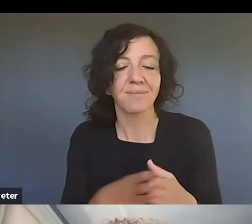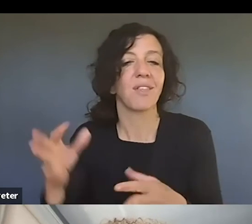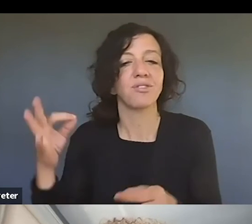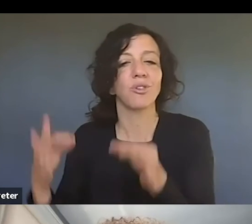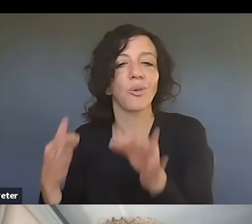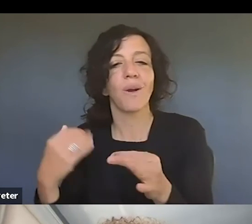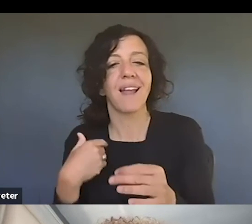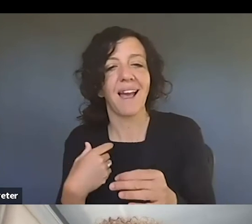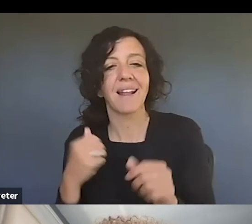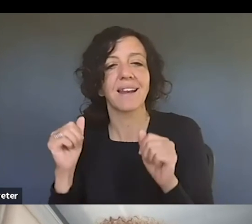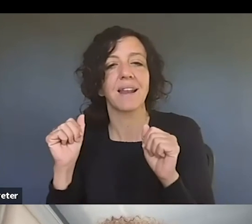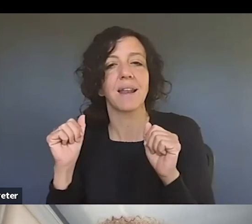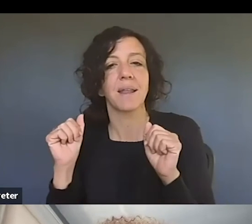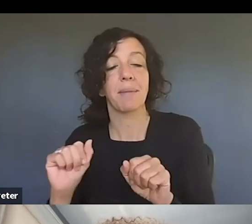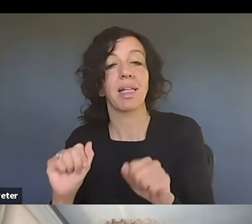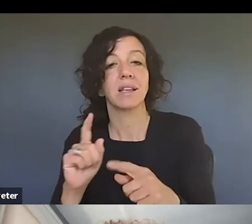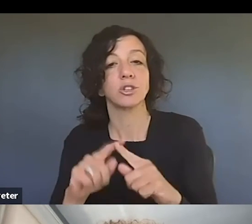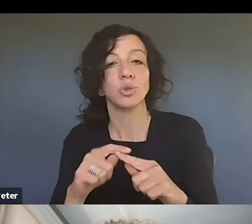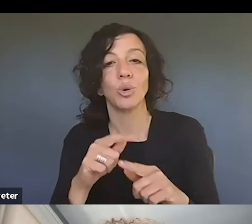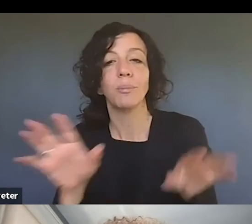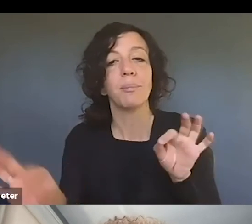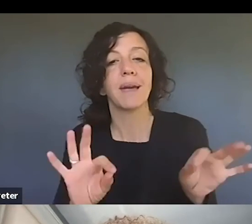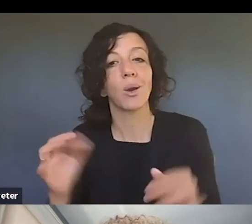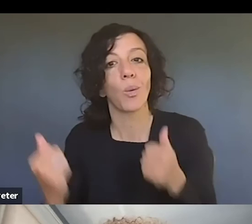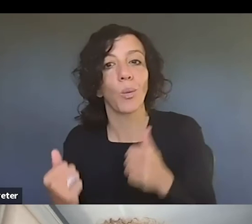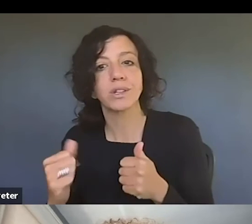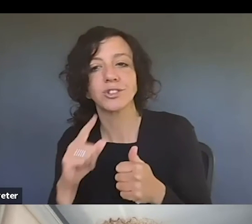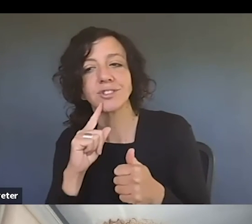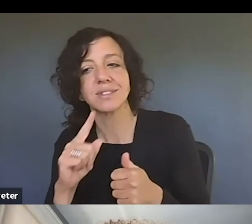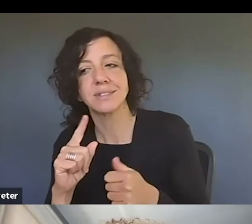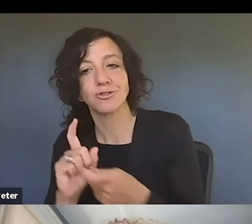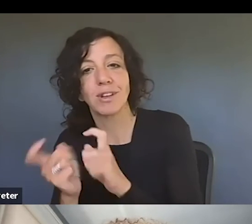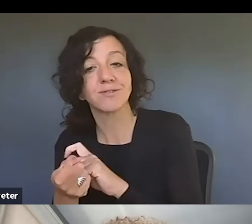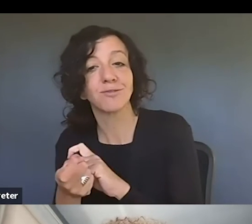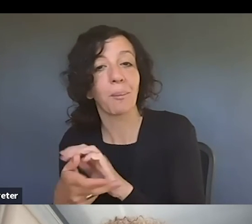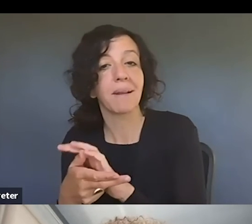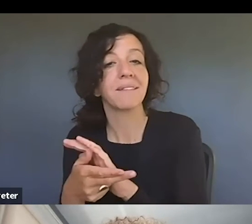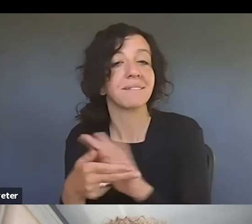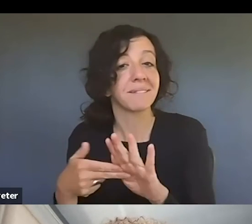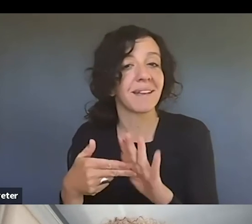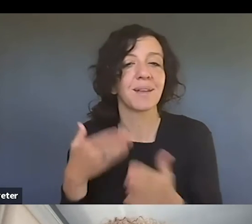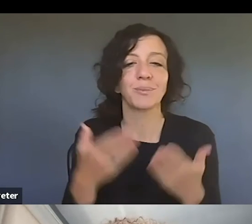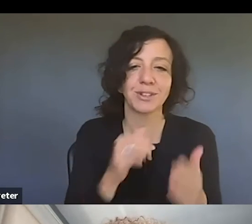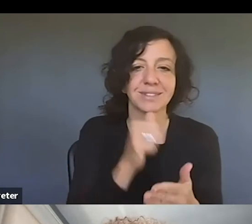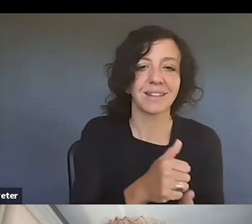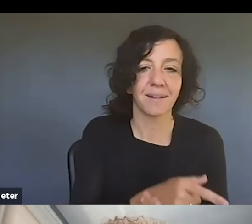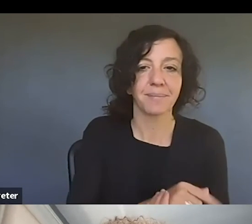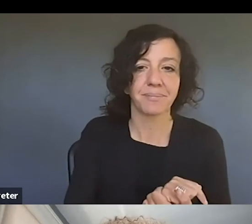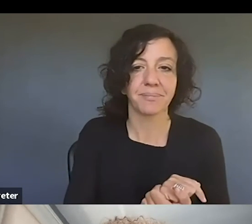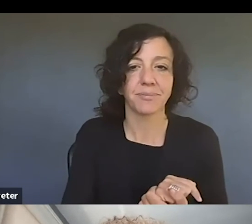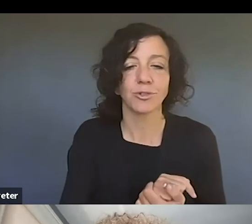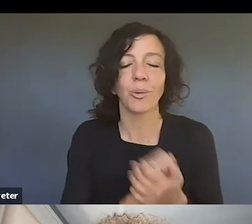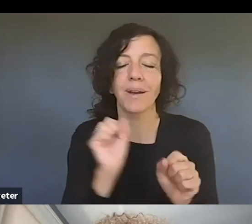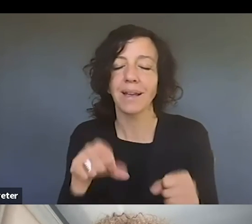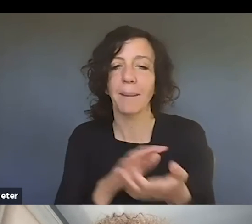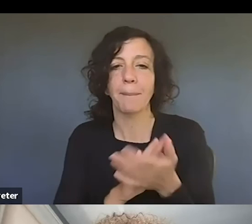uh, answers about different images. So you can see that it's, it can become challenging.